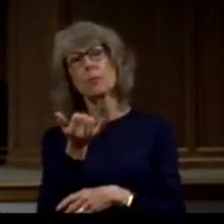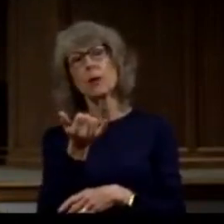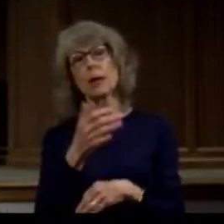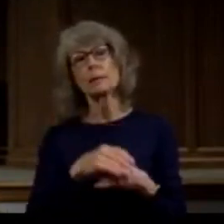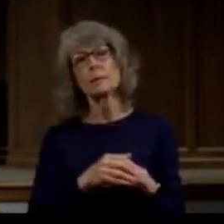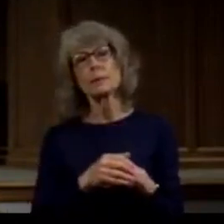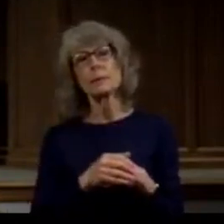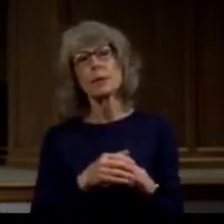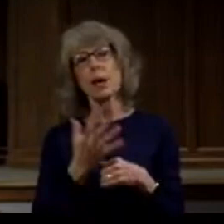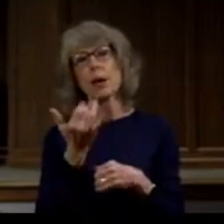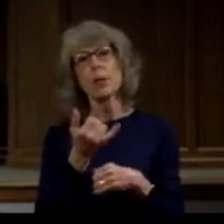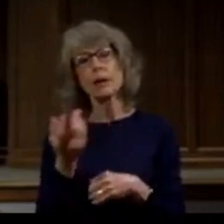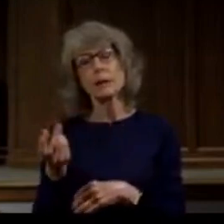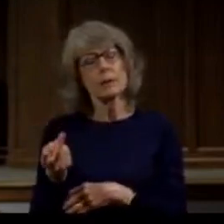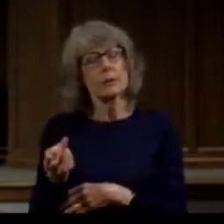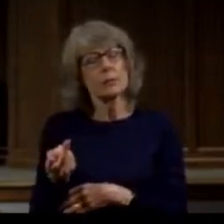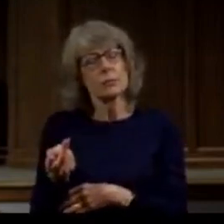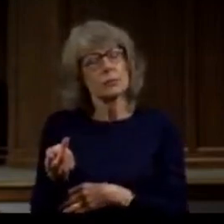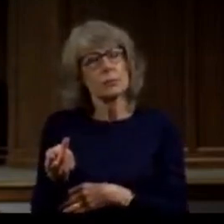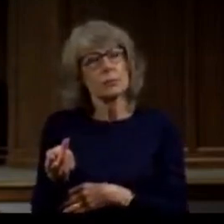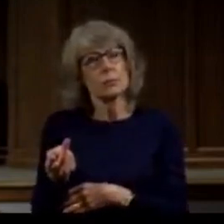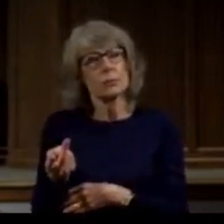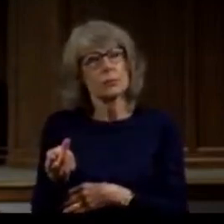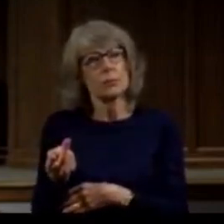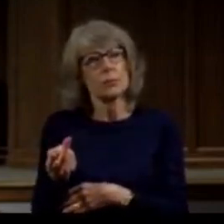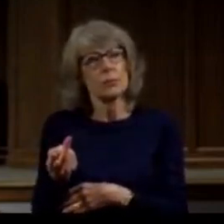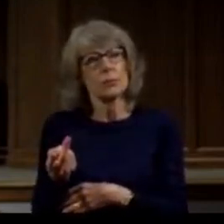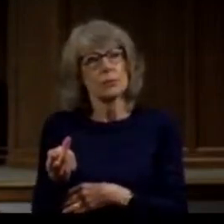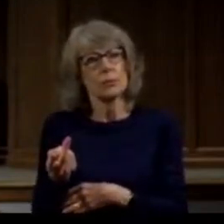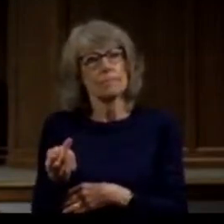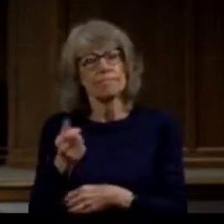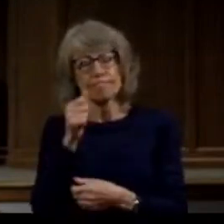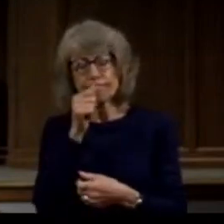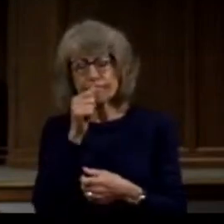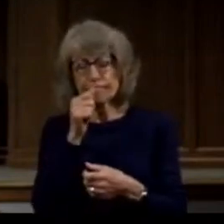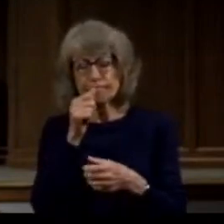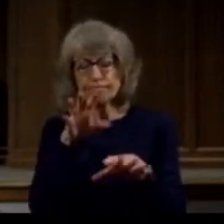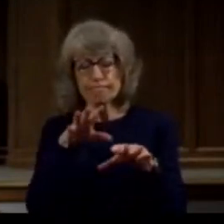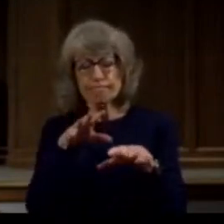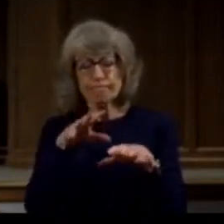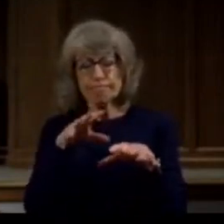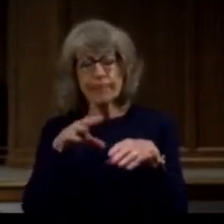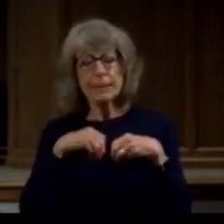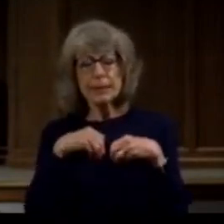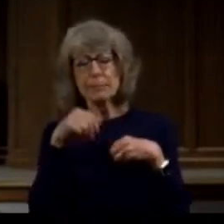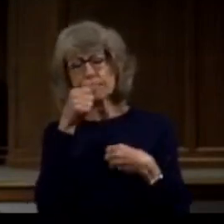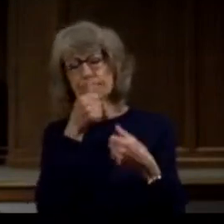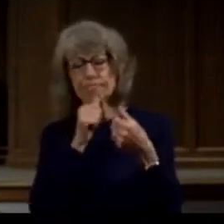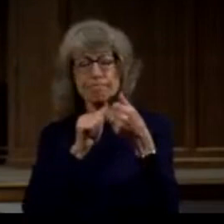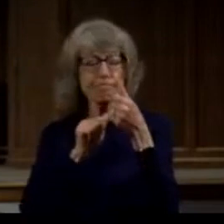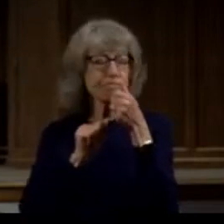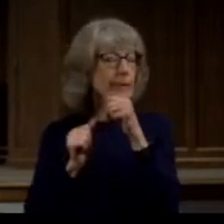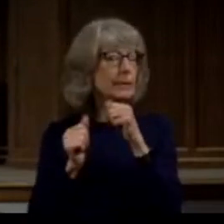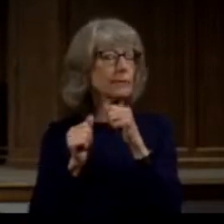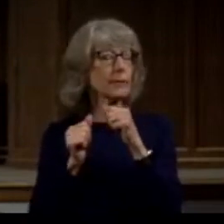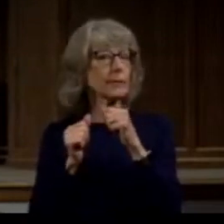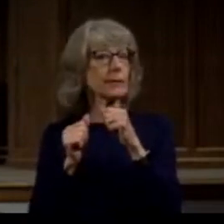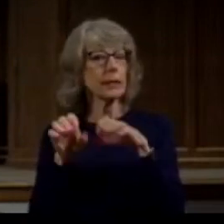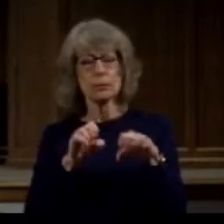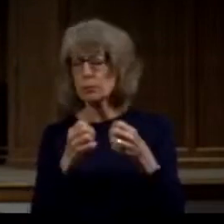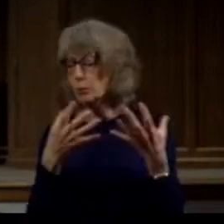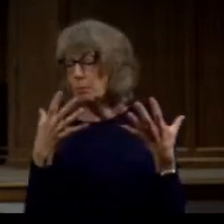Why would they do this? Why would they be willing to endure these hardships? Why were they willing to do so much